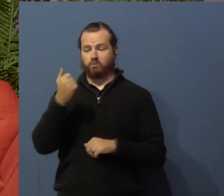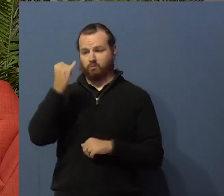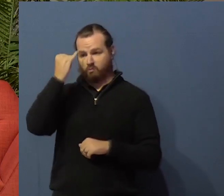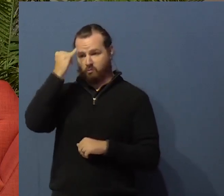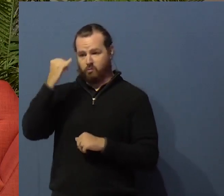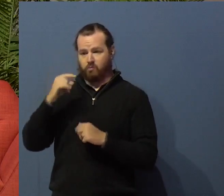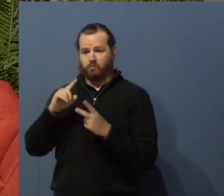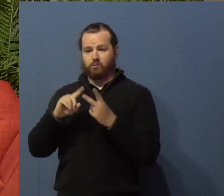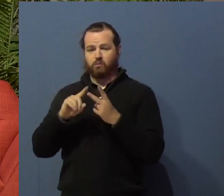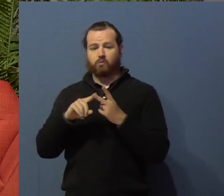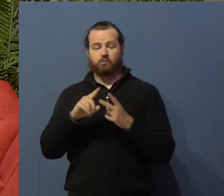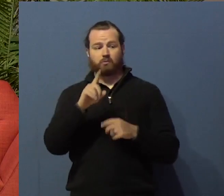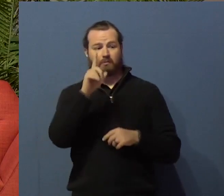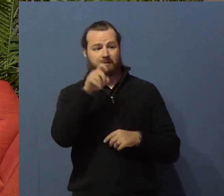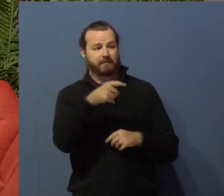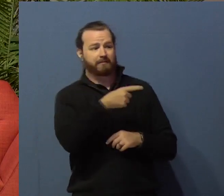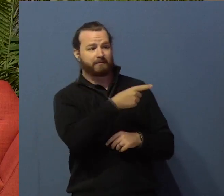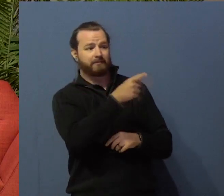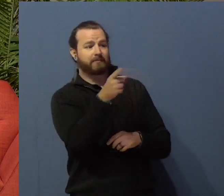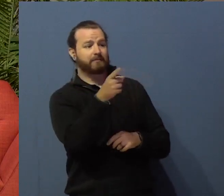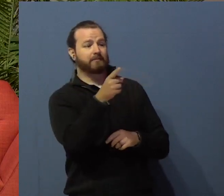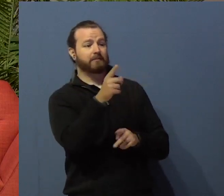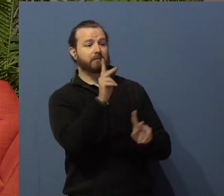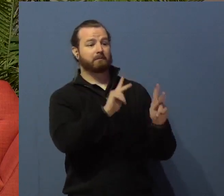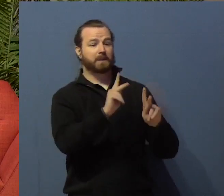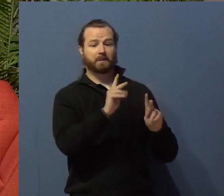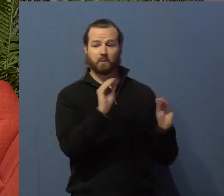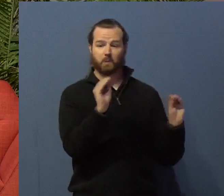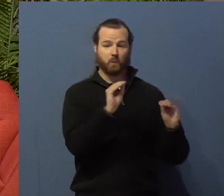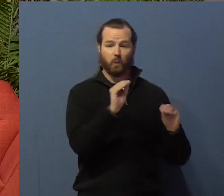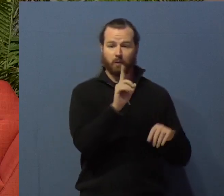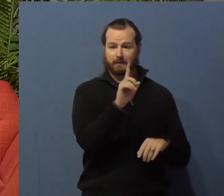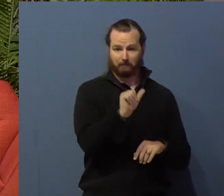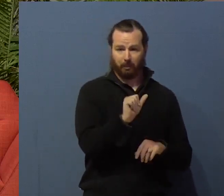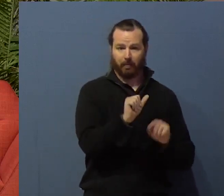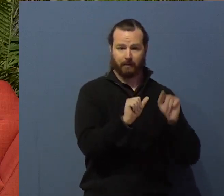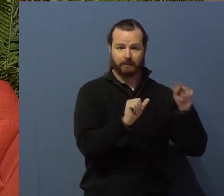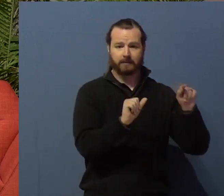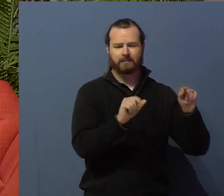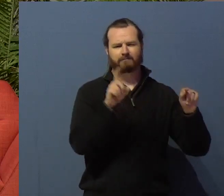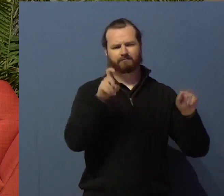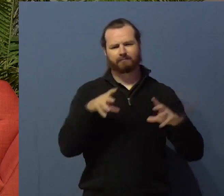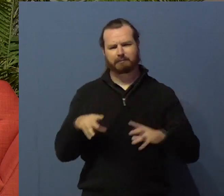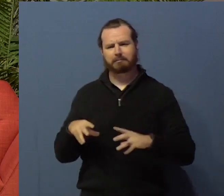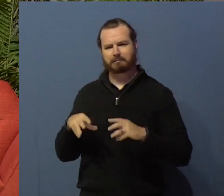Well, the reverse is also true. People with disabilities also have to accept you.